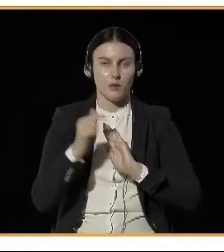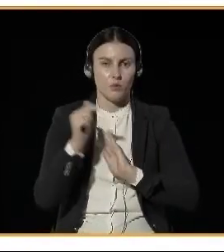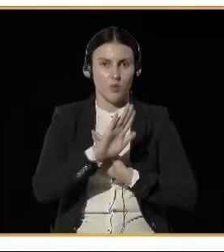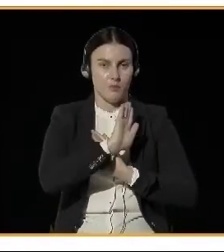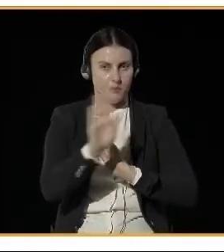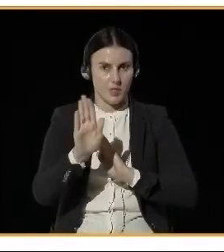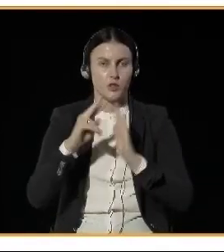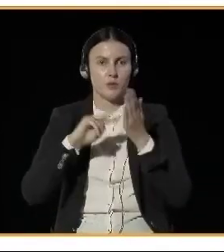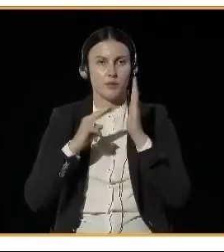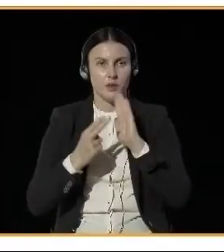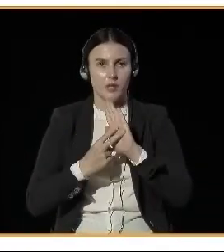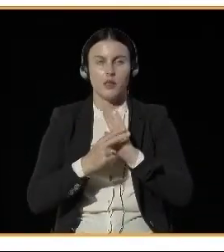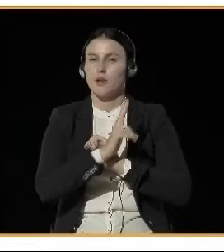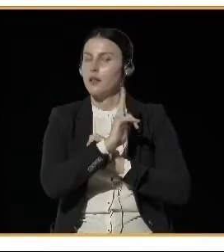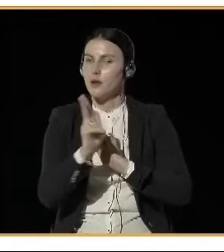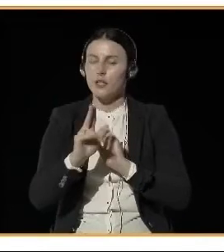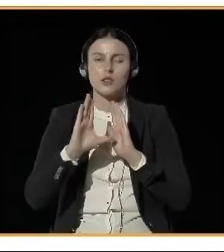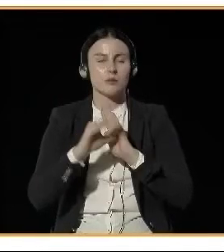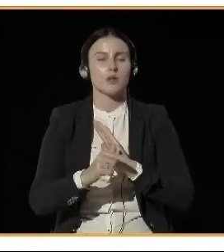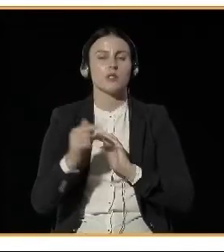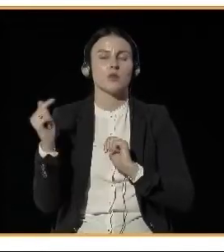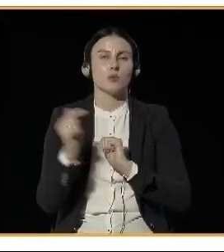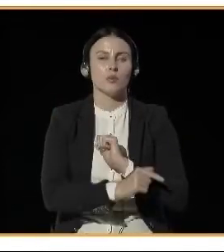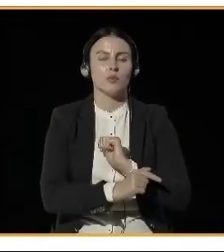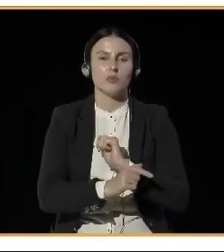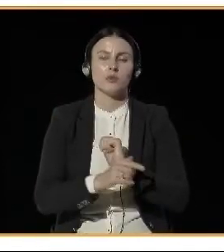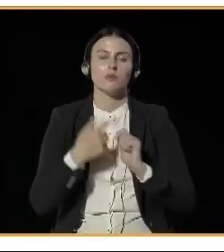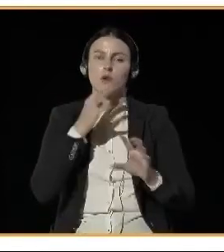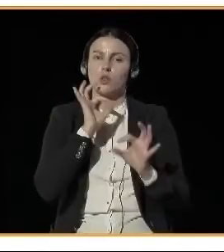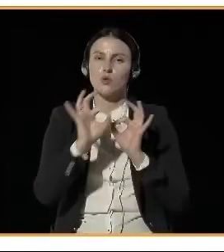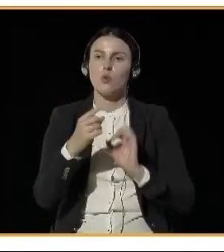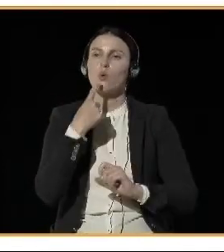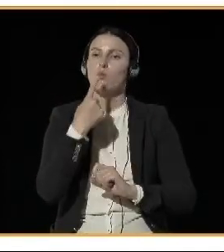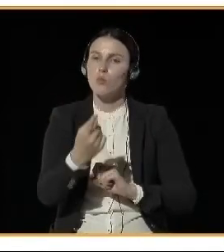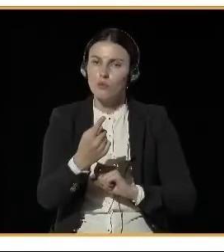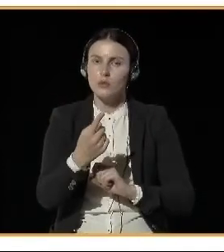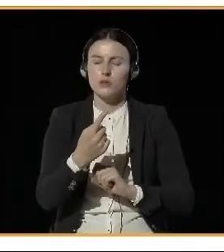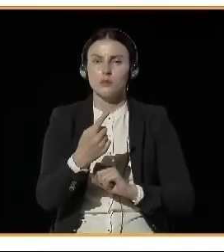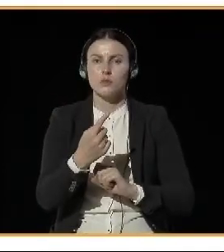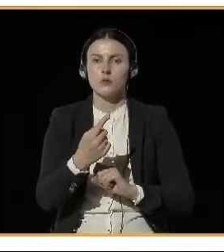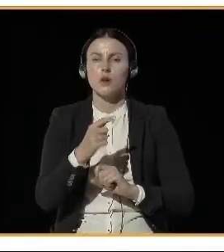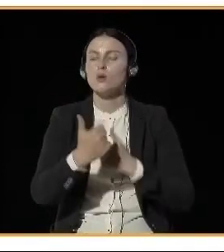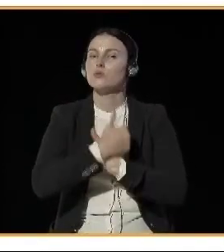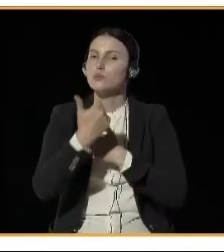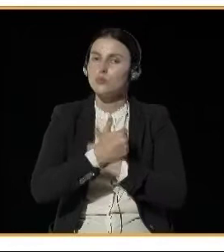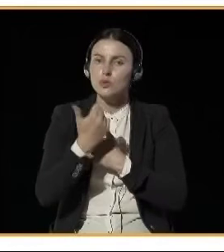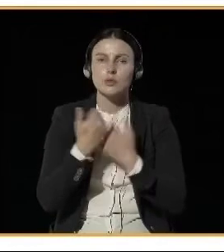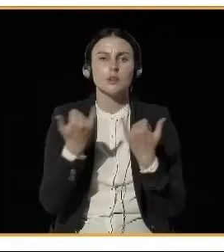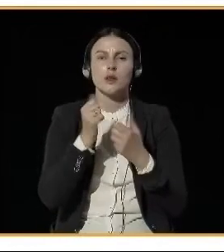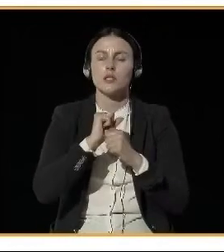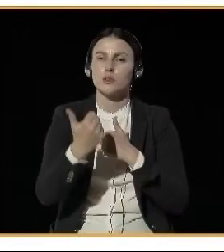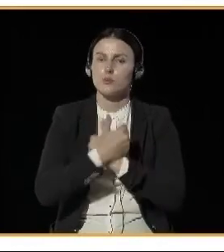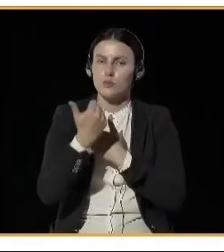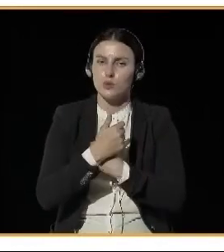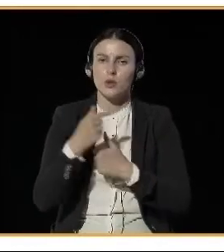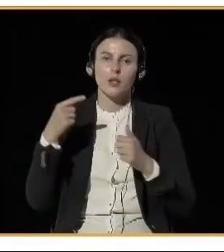each city should define their sources of pollutants. So the sources of a